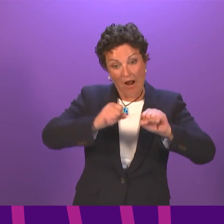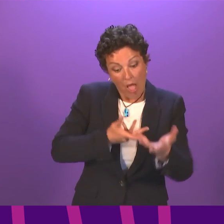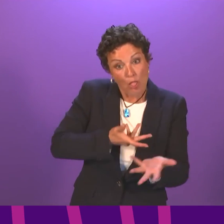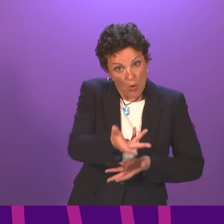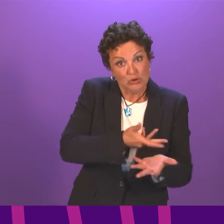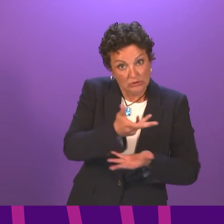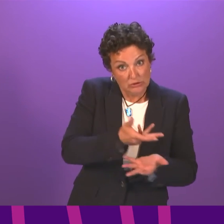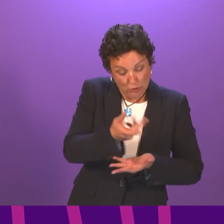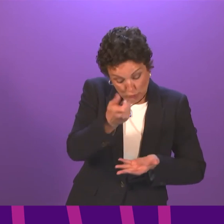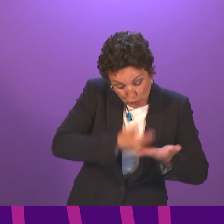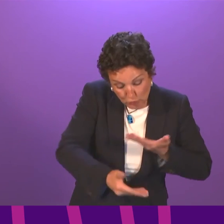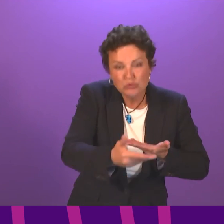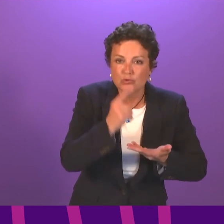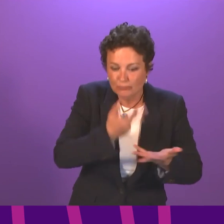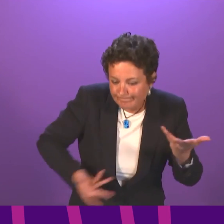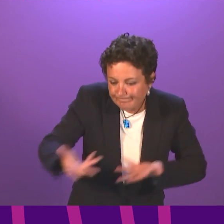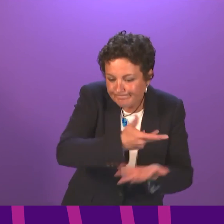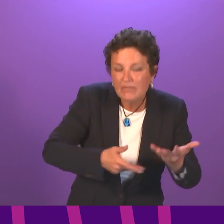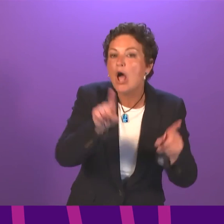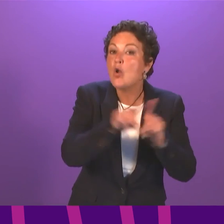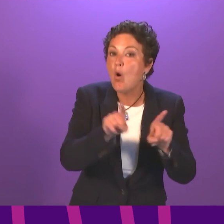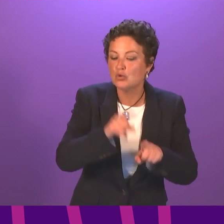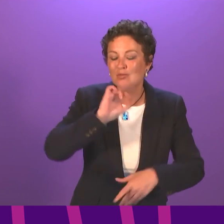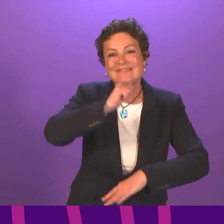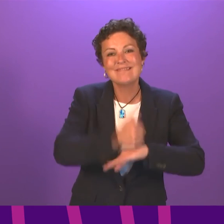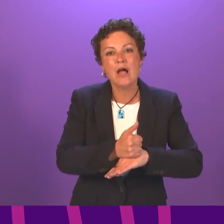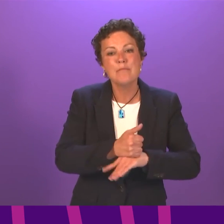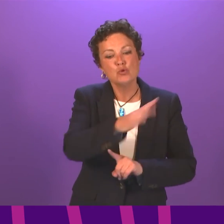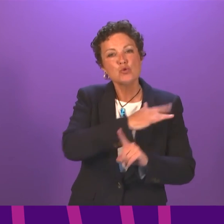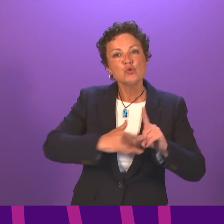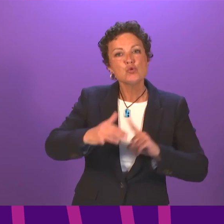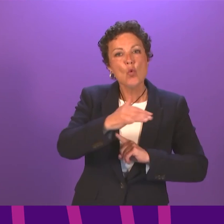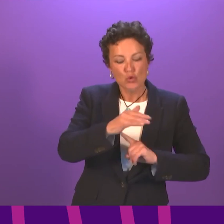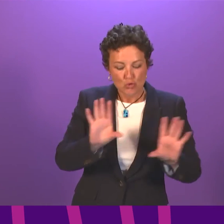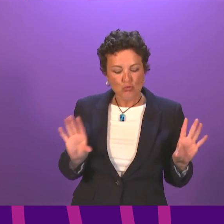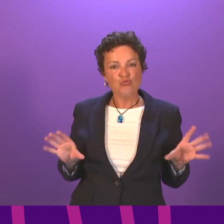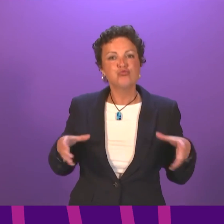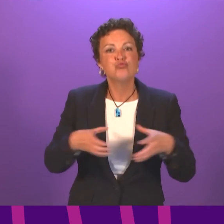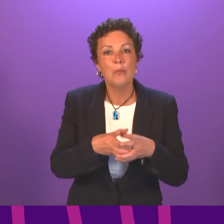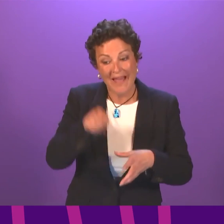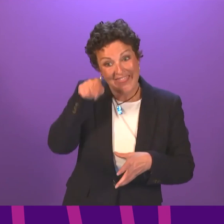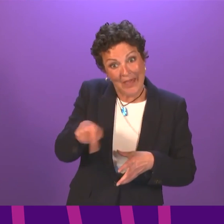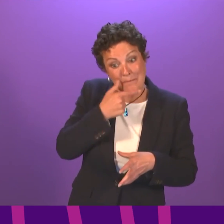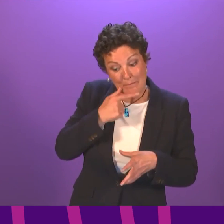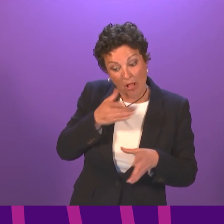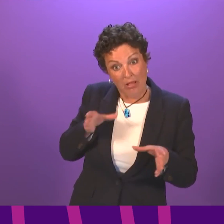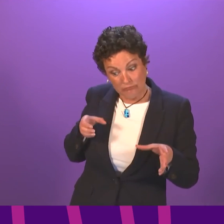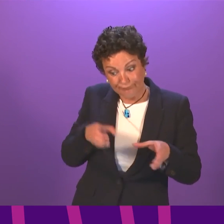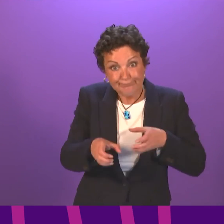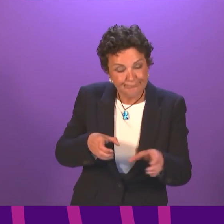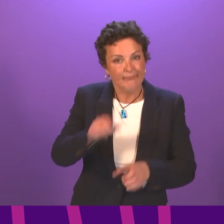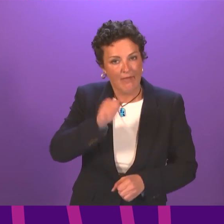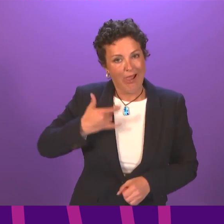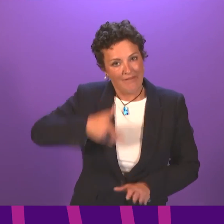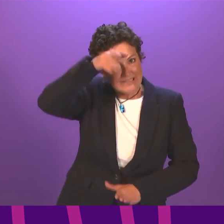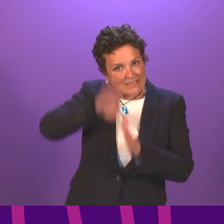legislation and we will establish a social covenant steering group which will include those with lived experience of care services and unpaid carers